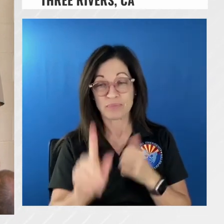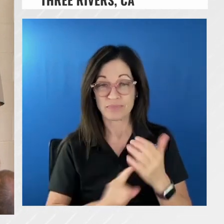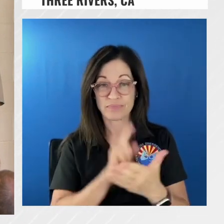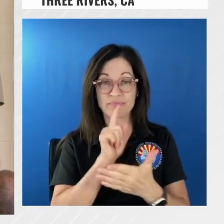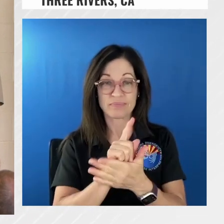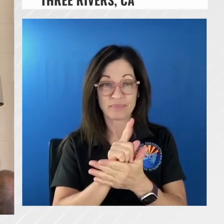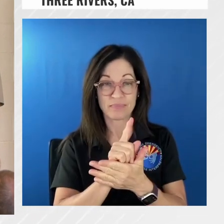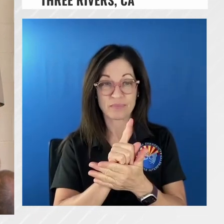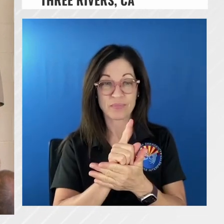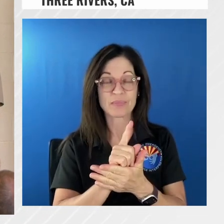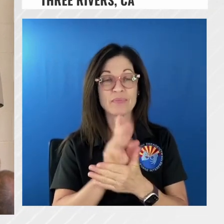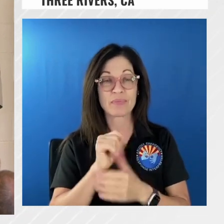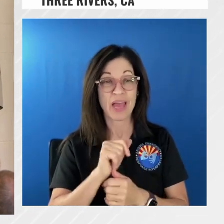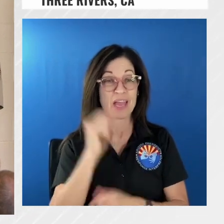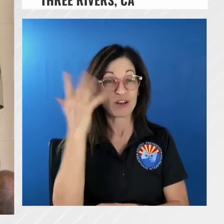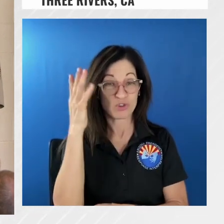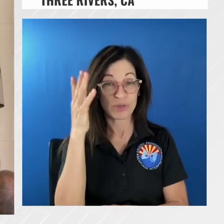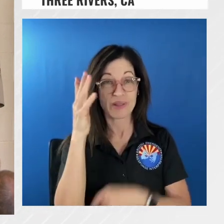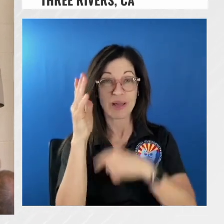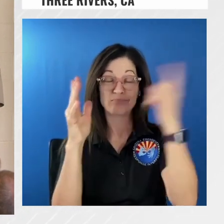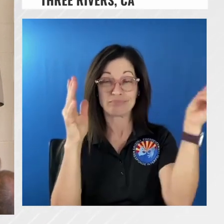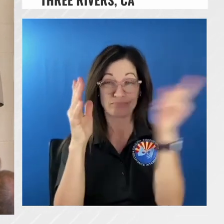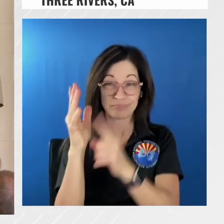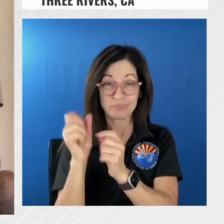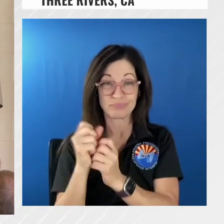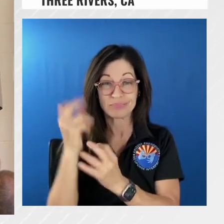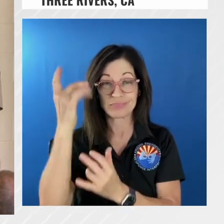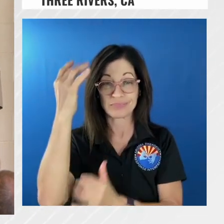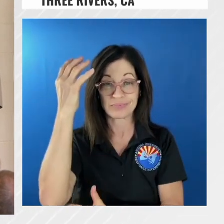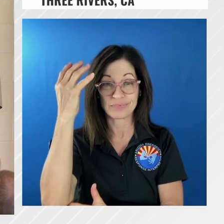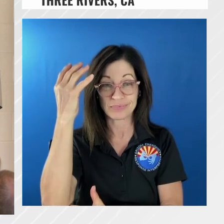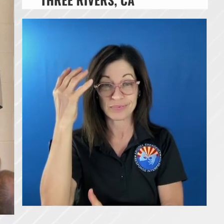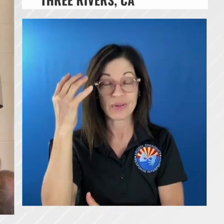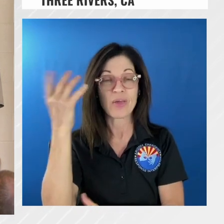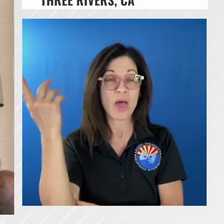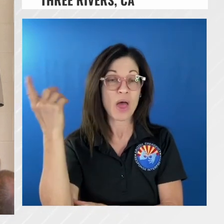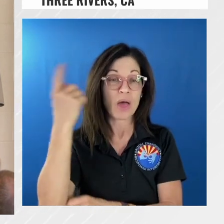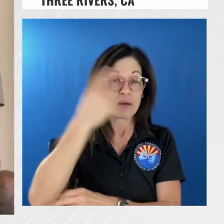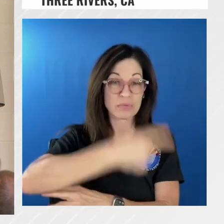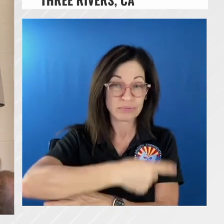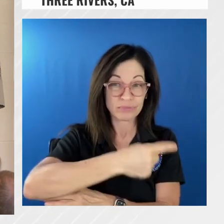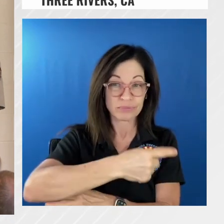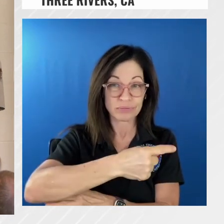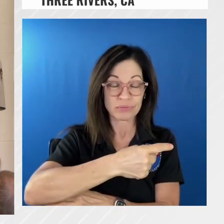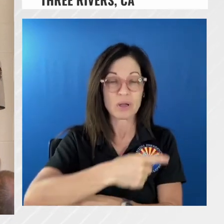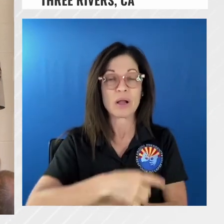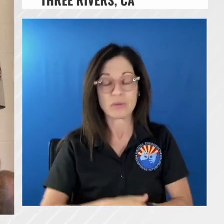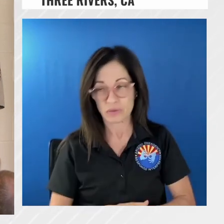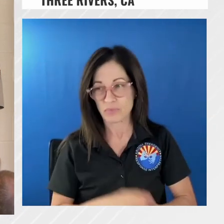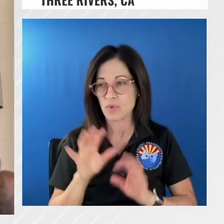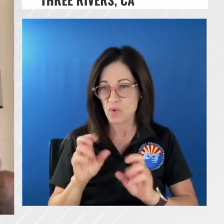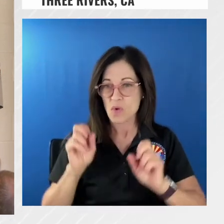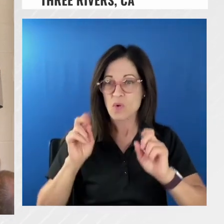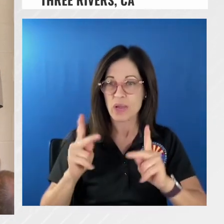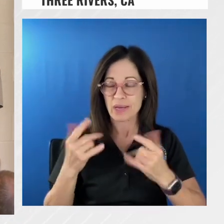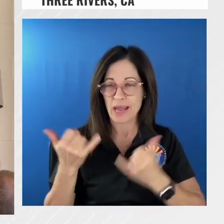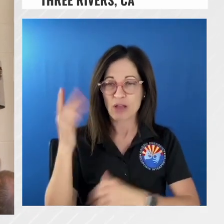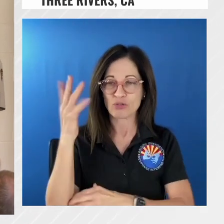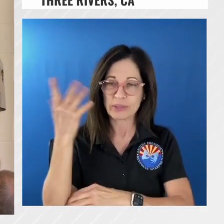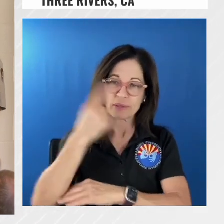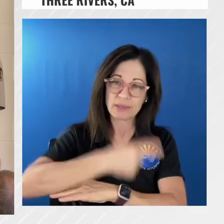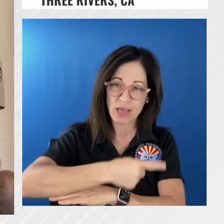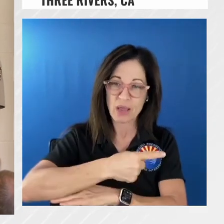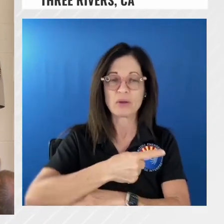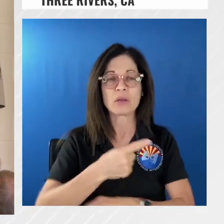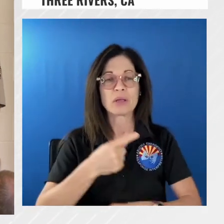strike tree that the tree that was initially struck by lightning fell down and we were feeling pretty good like okay that tree's on the ground and they started to